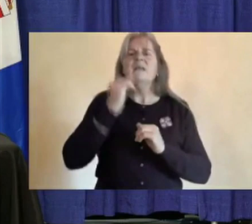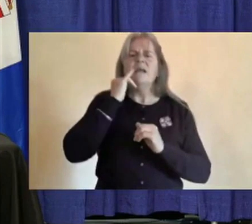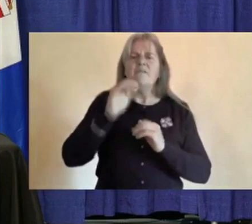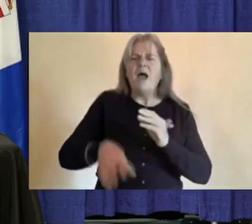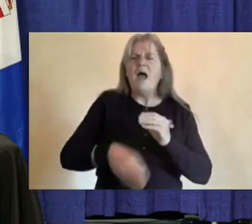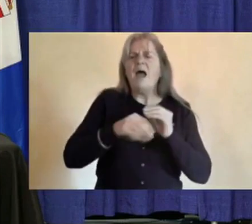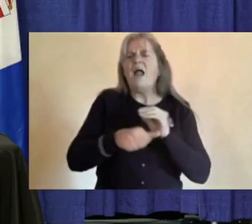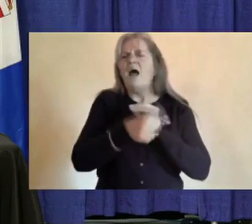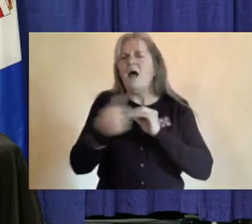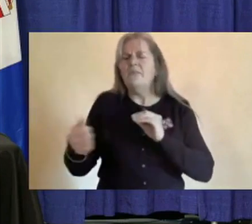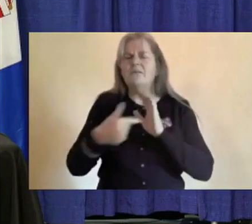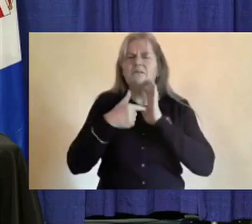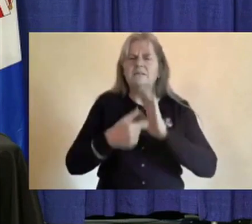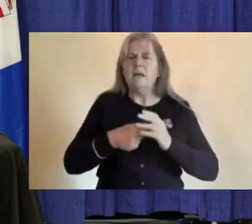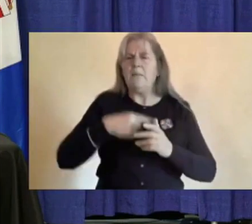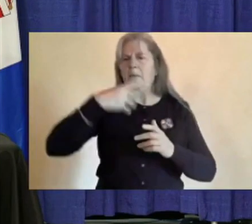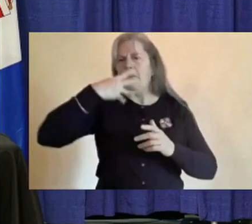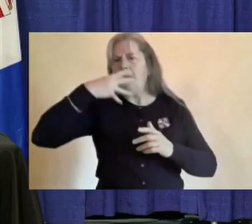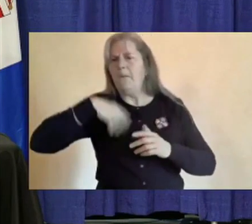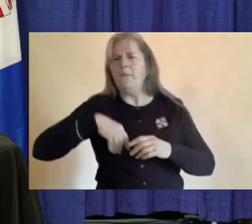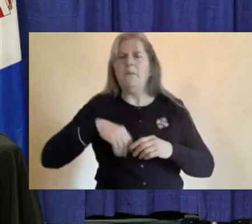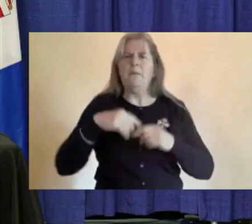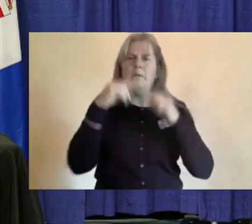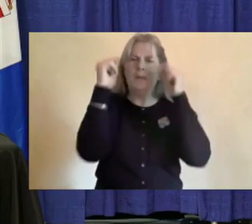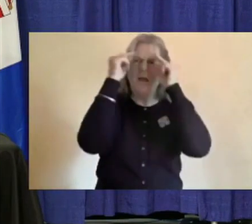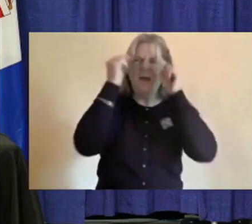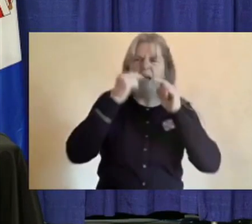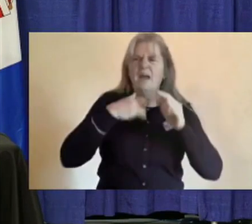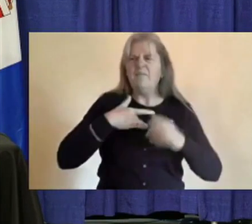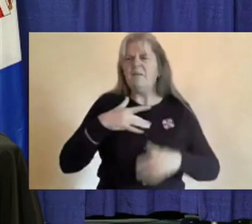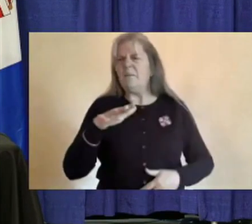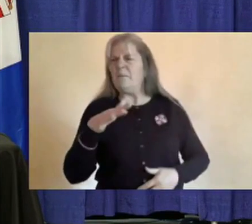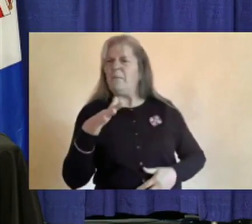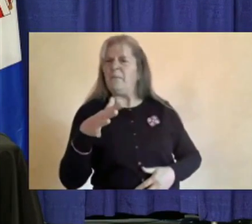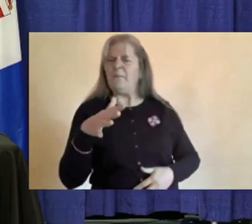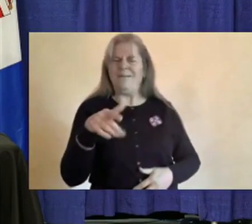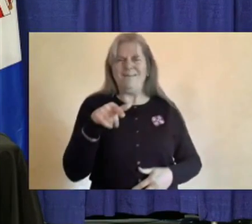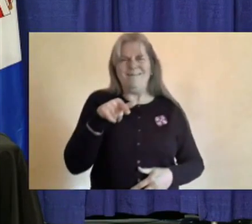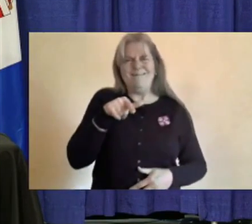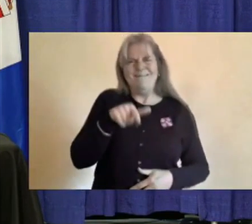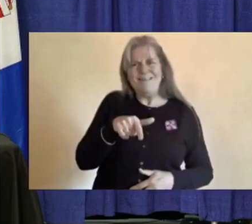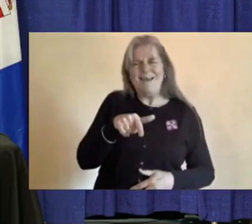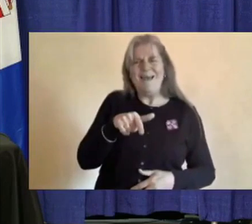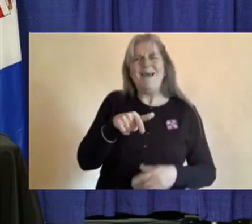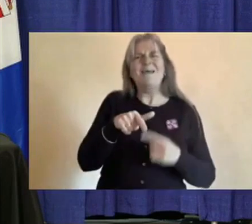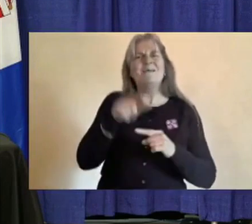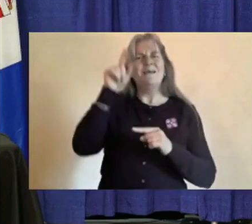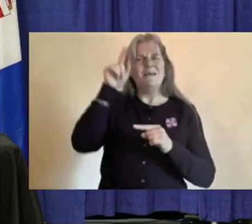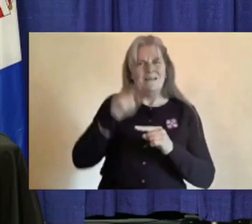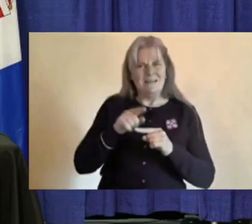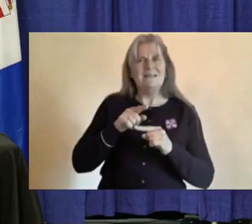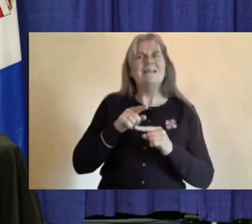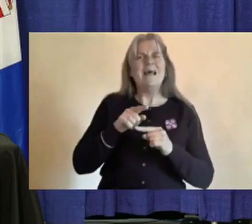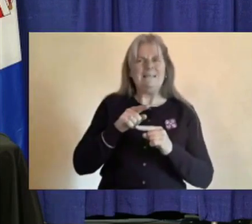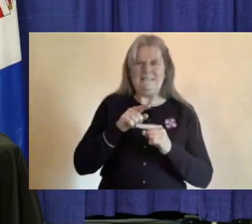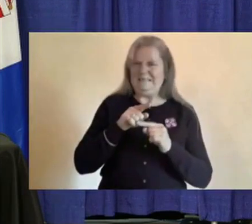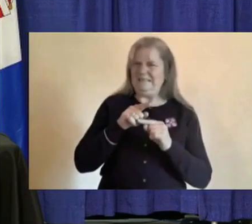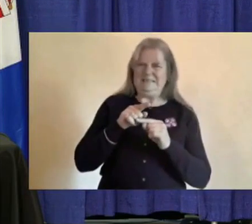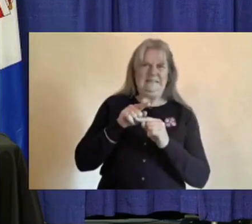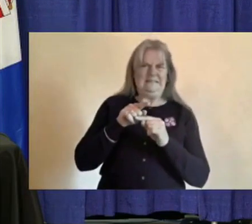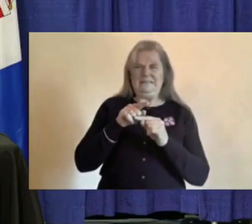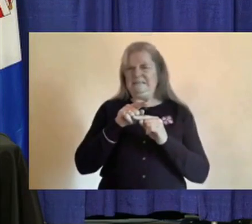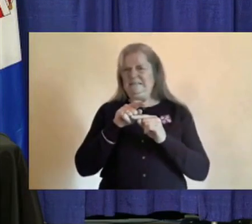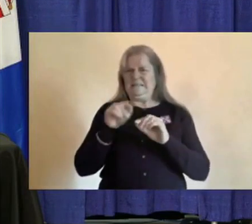headache, or just not feeling well, and these common symptoms become less and less specific for the COVID